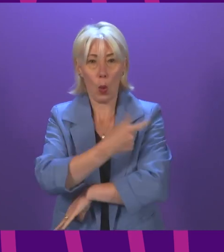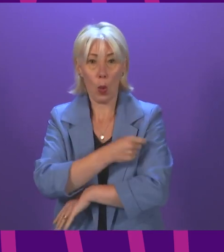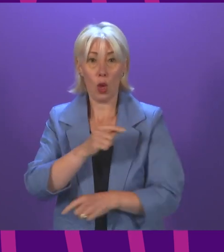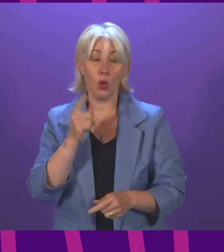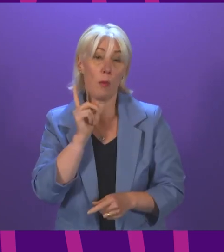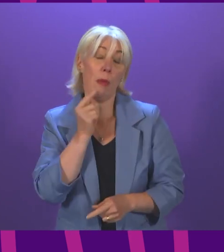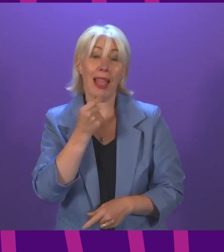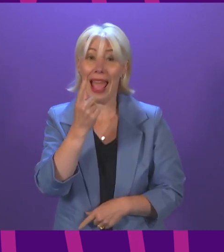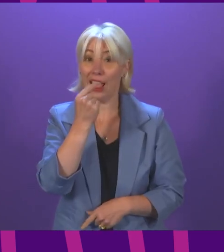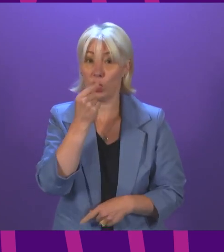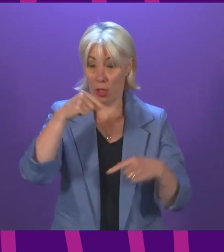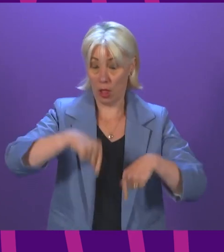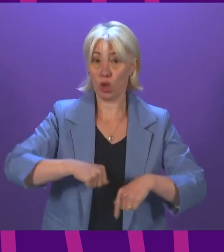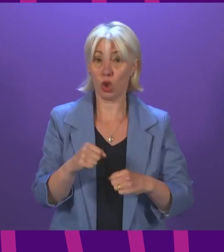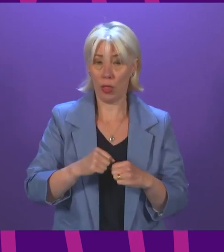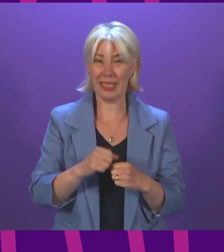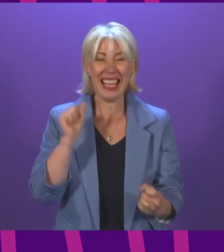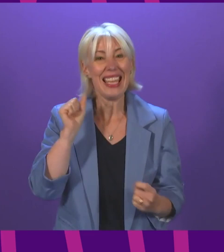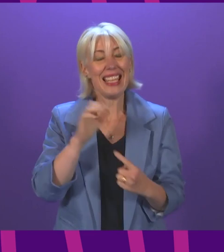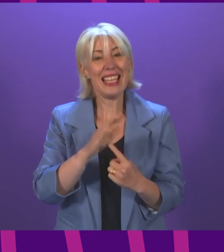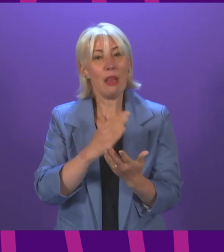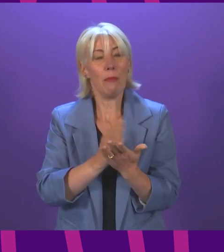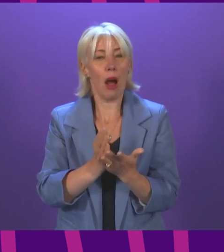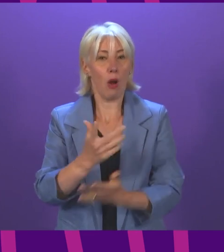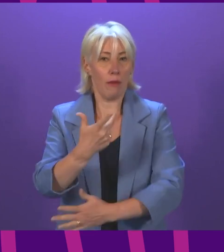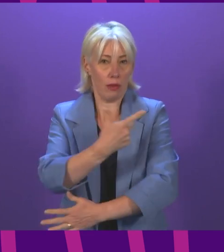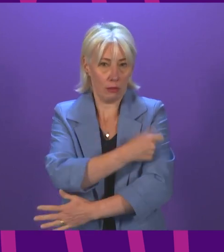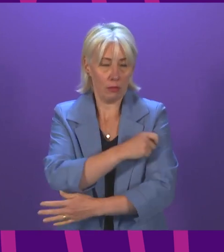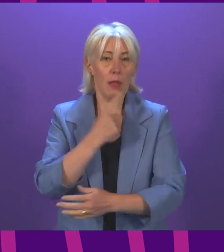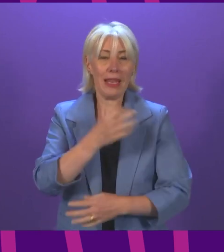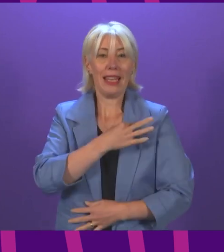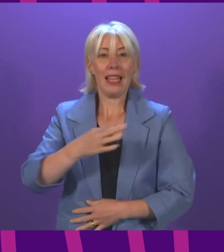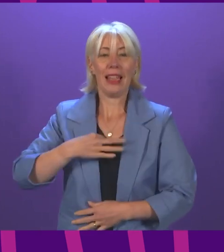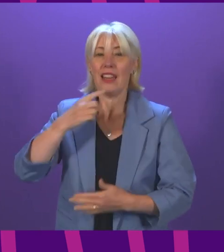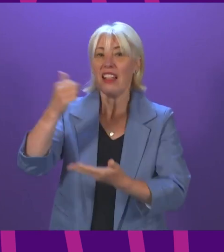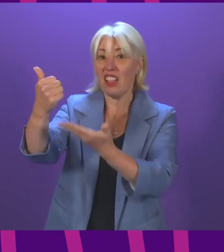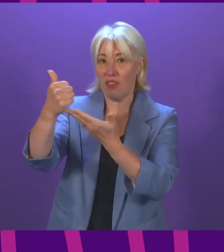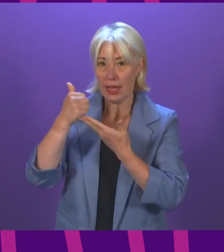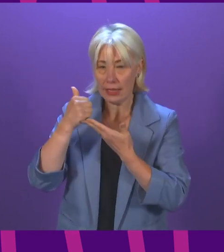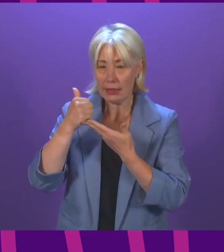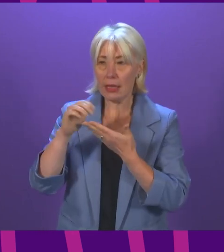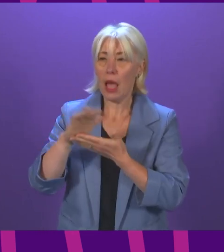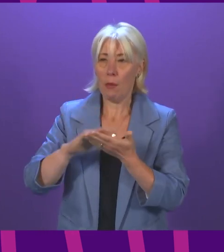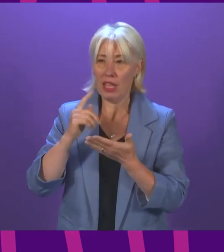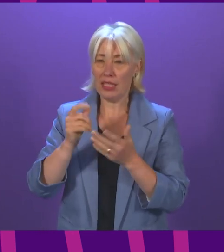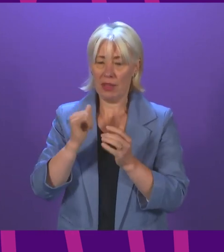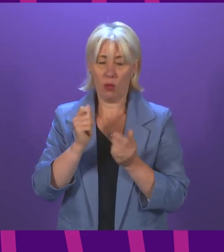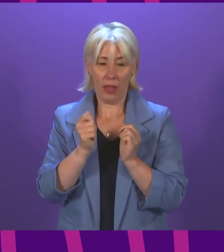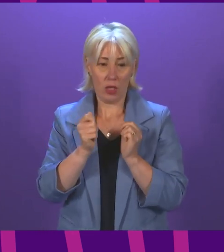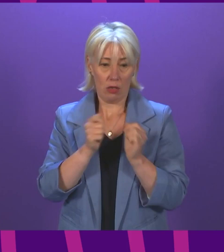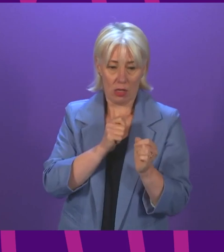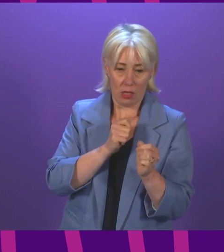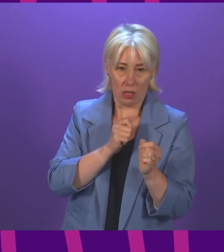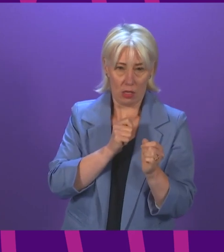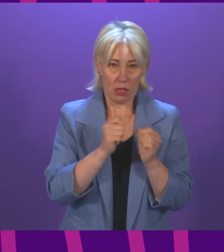key feature of the COVID-19 vaccination programme has been the evolving clinical advice, which has required the programme to pivot, often at quite short